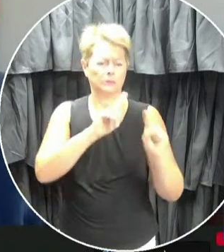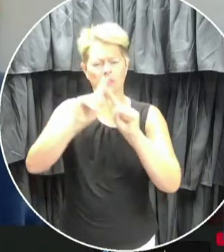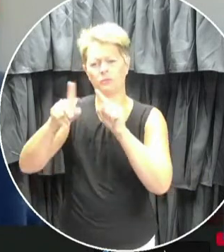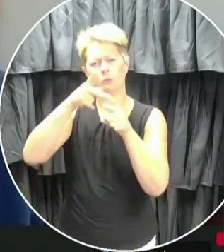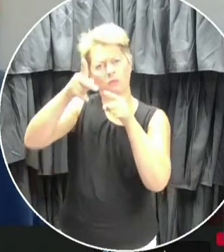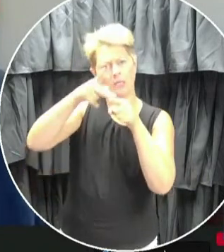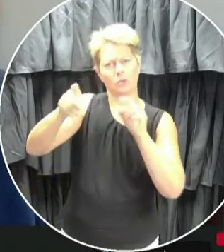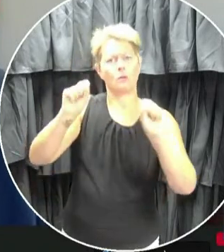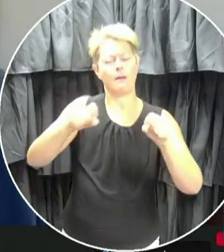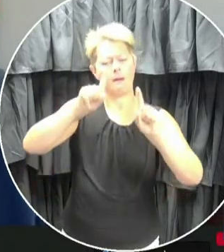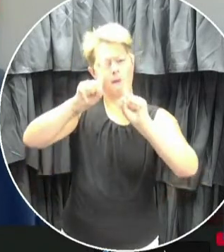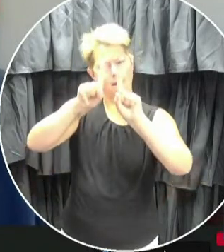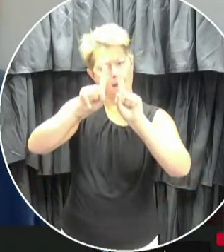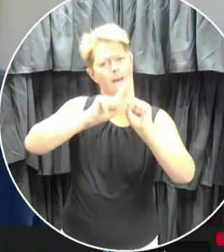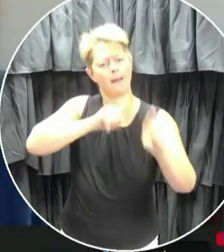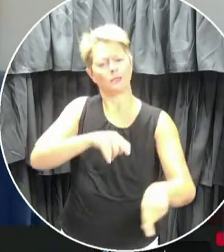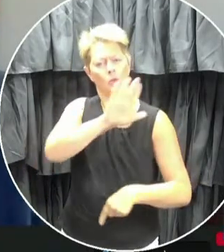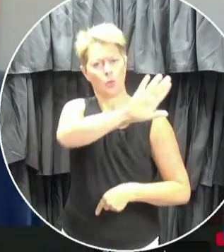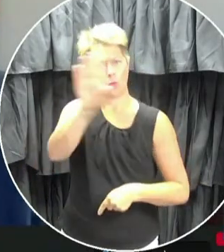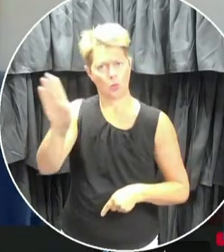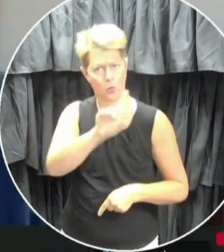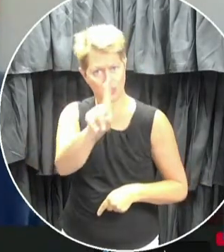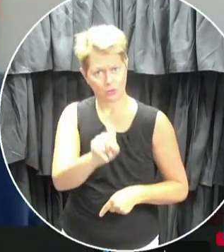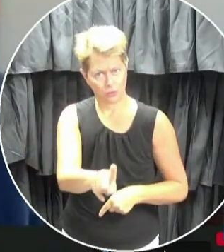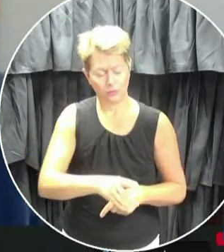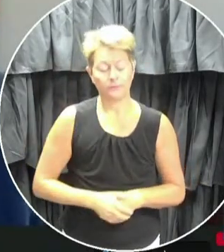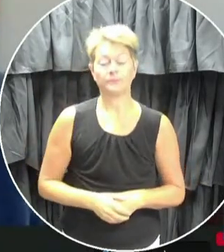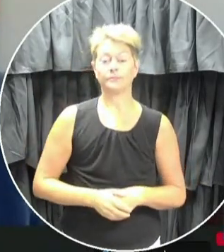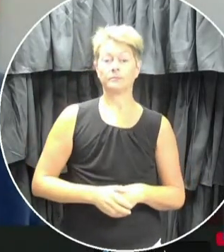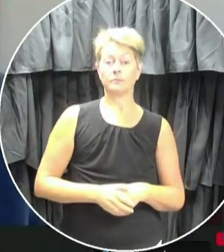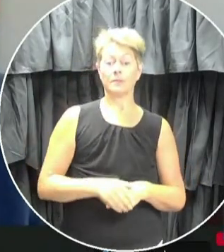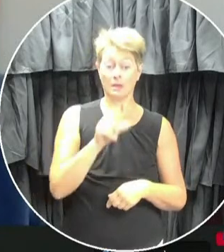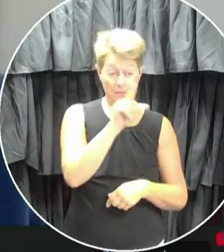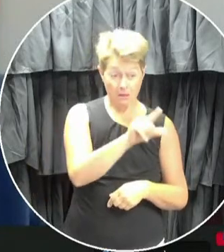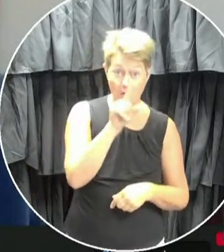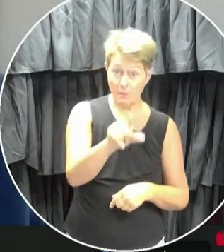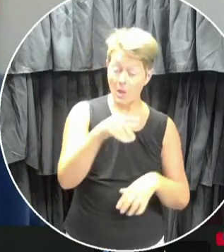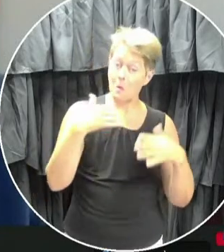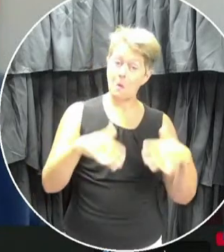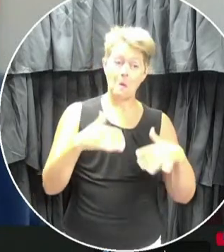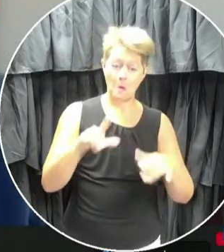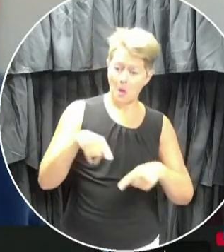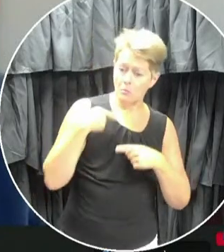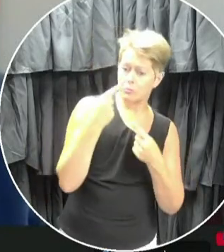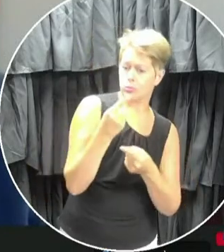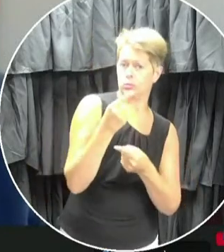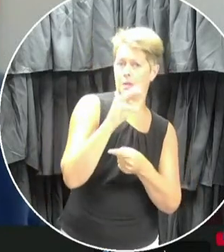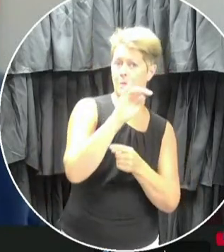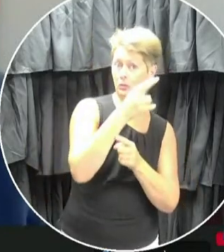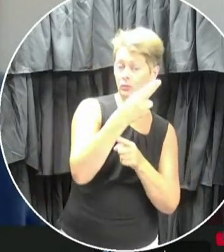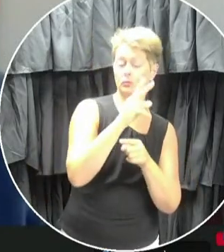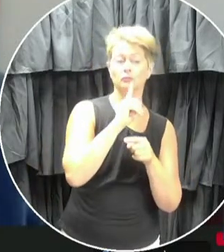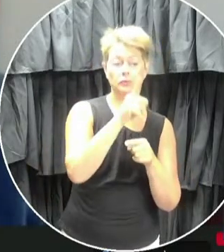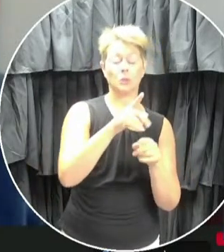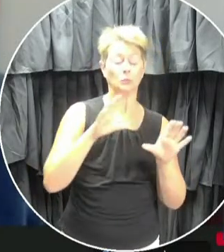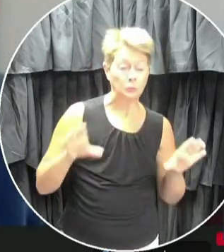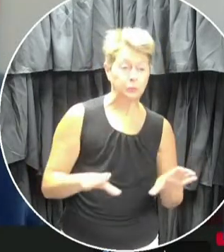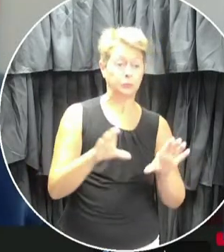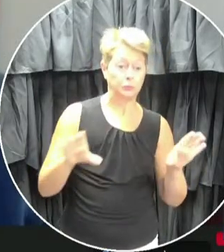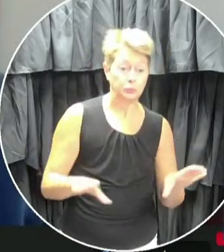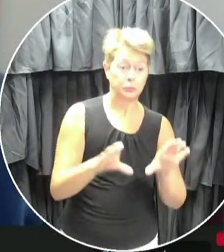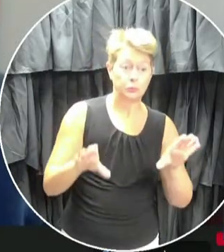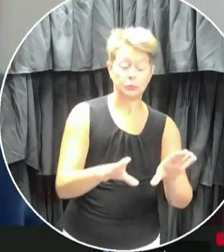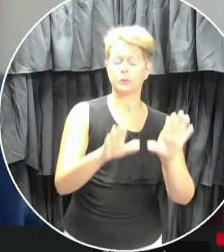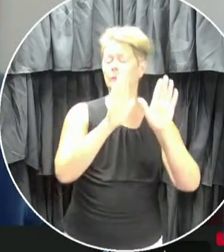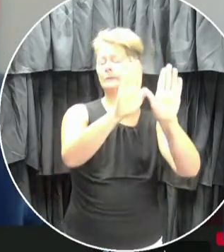to us. The job the government has done at all levels over the past number of months has been absolutely significant,